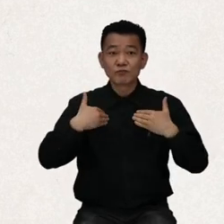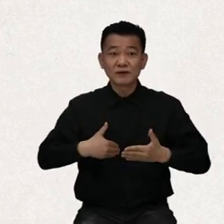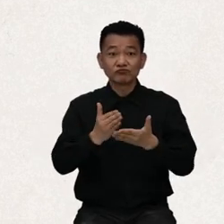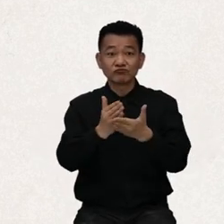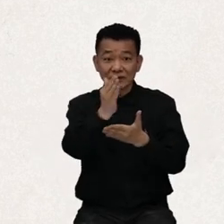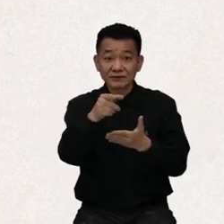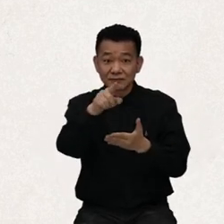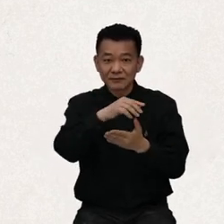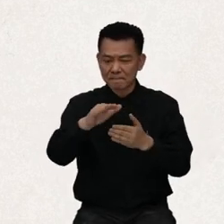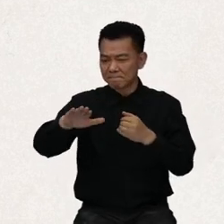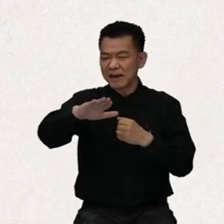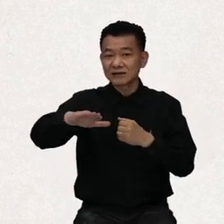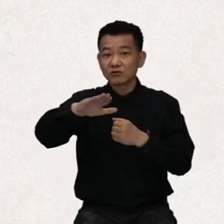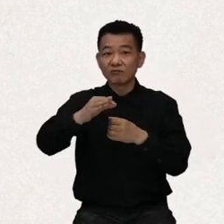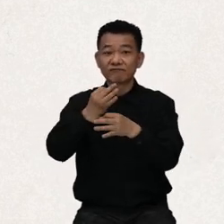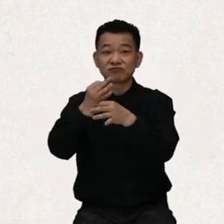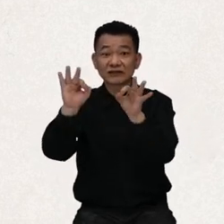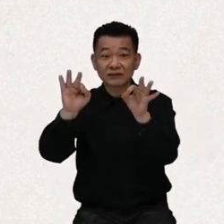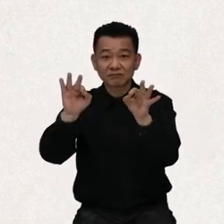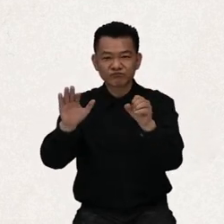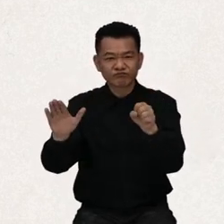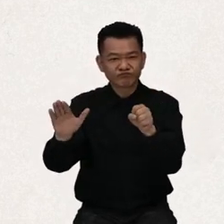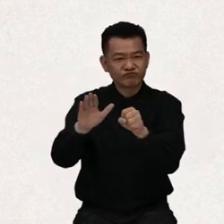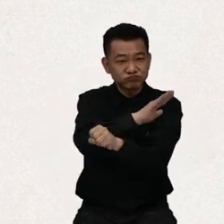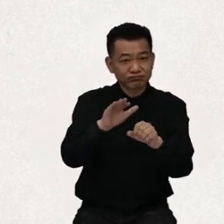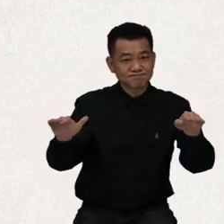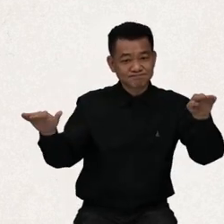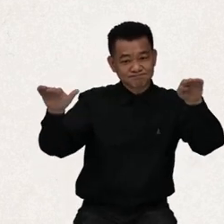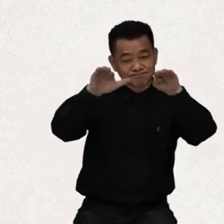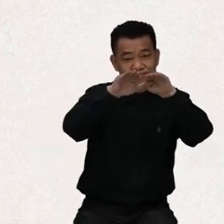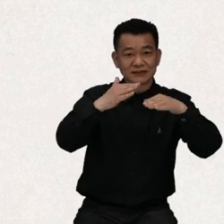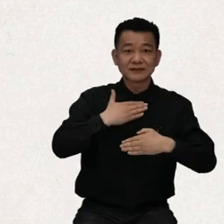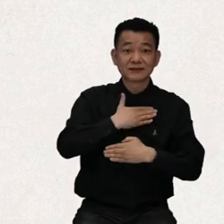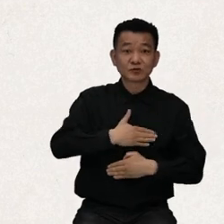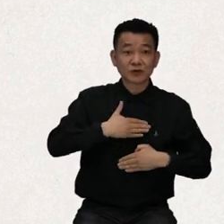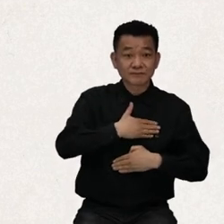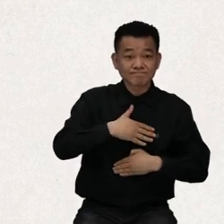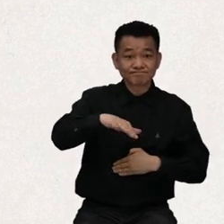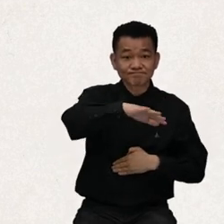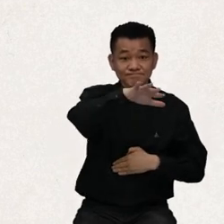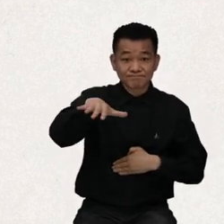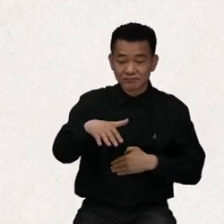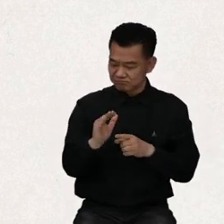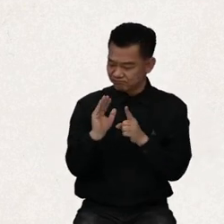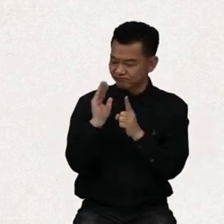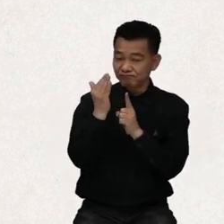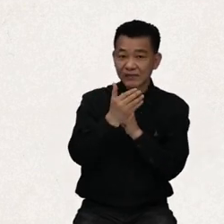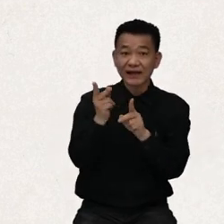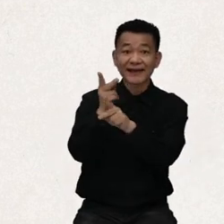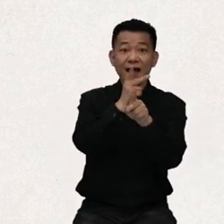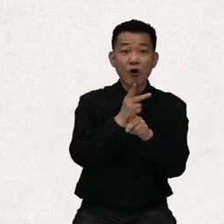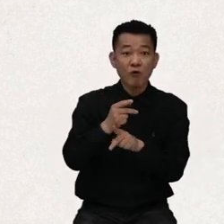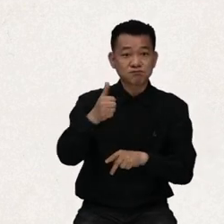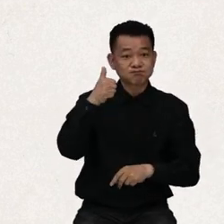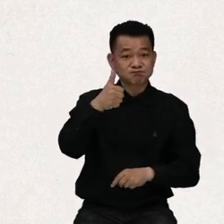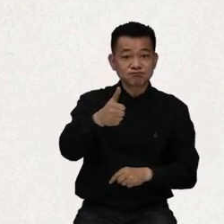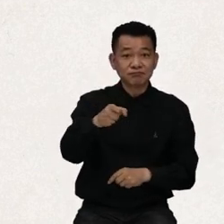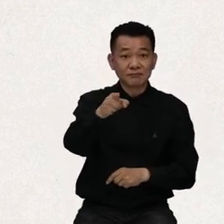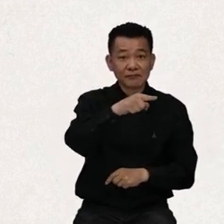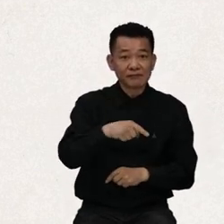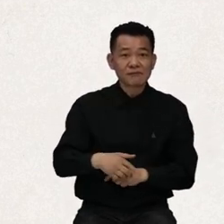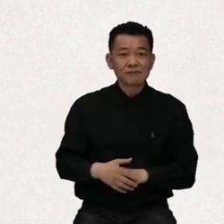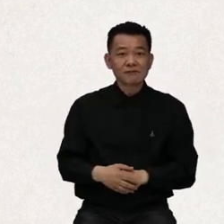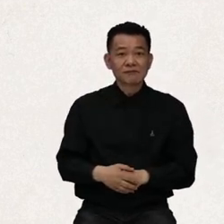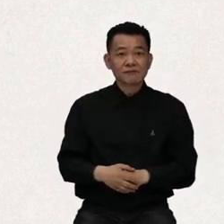protect, and ensure the full and equal enjoyment of all human rights and fundamental freedoms by all persons with